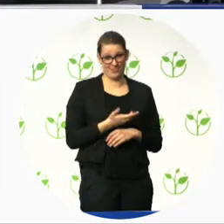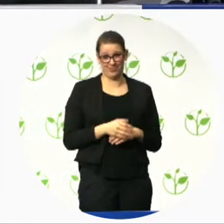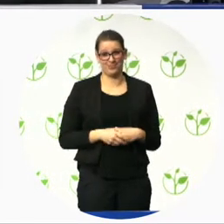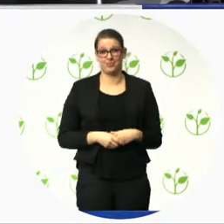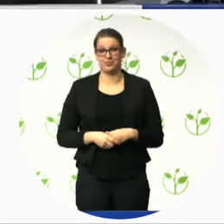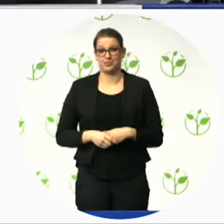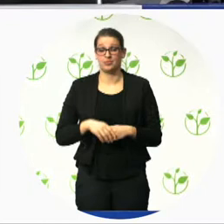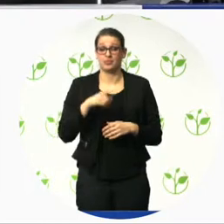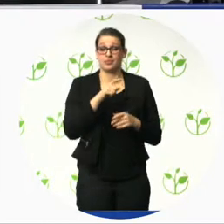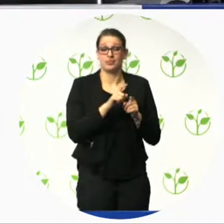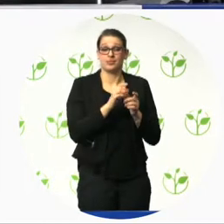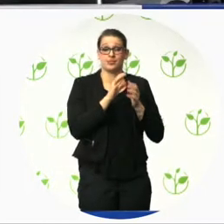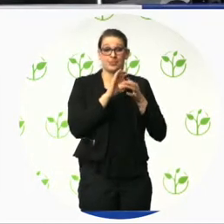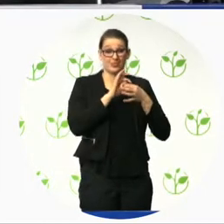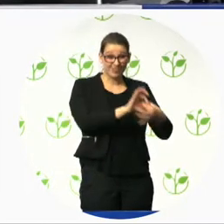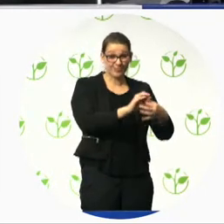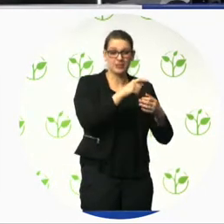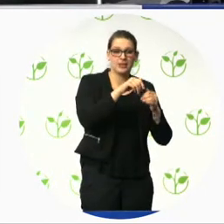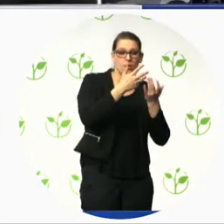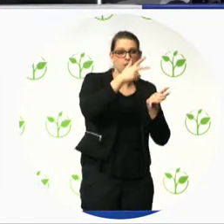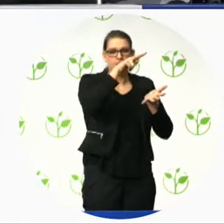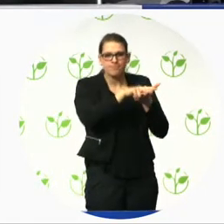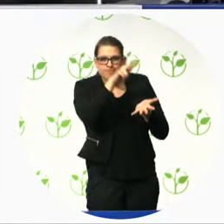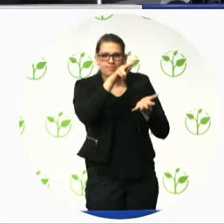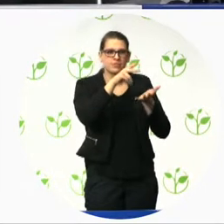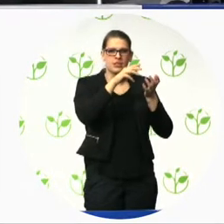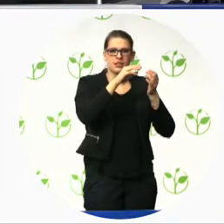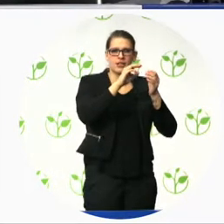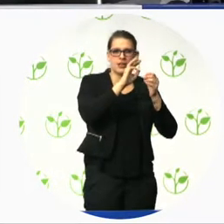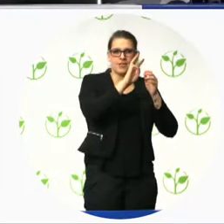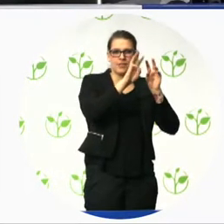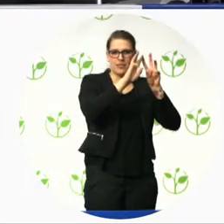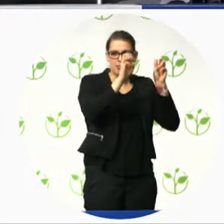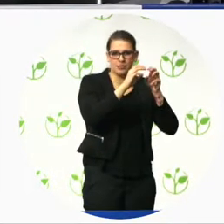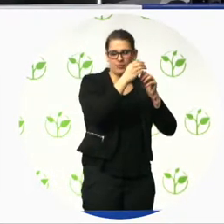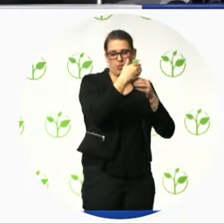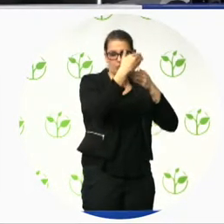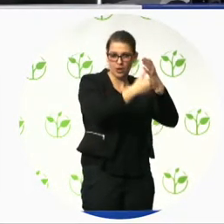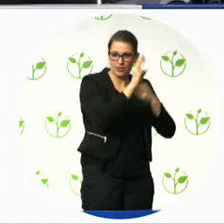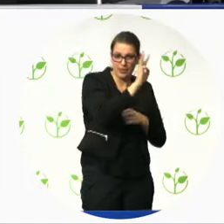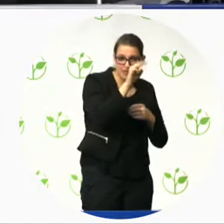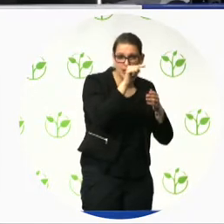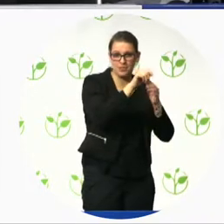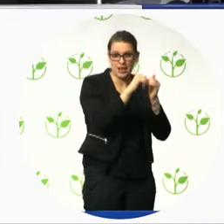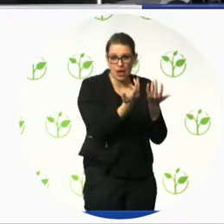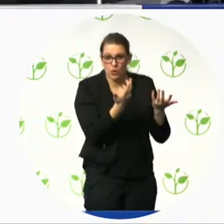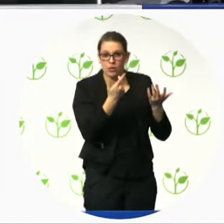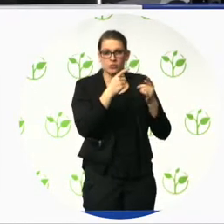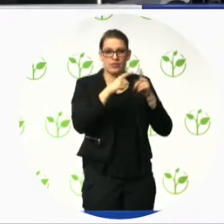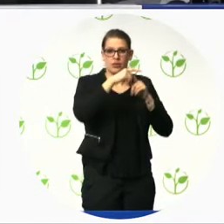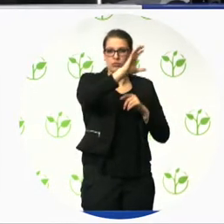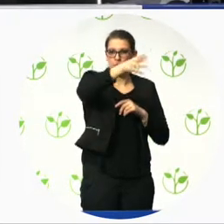or certification schedules in different other countries, but only corporate companies